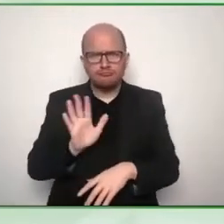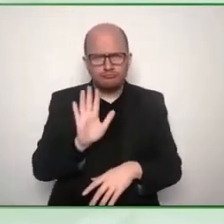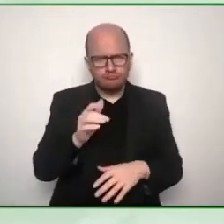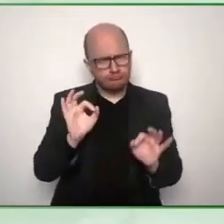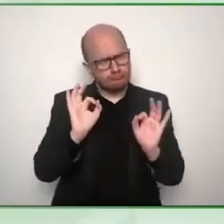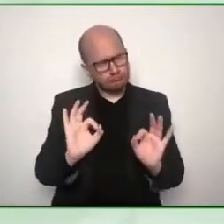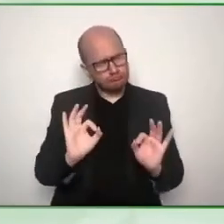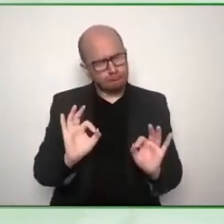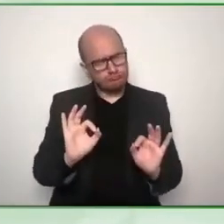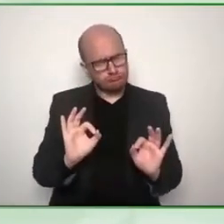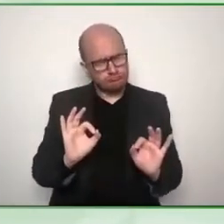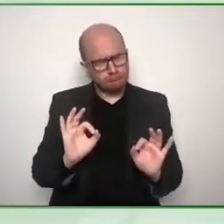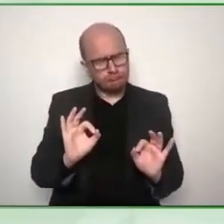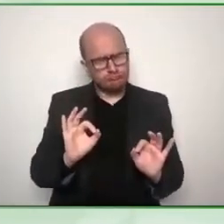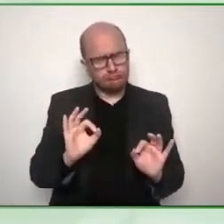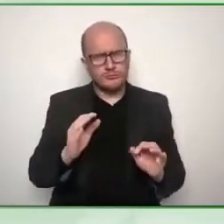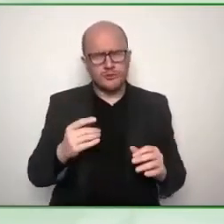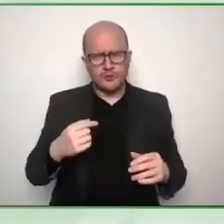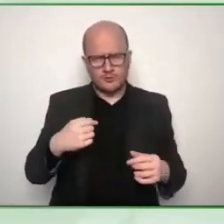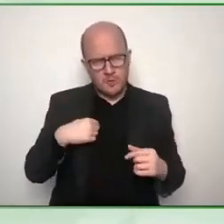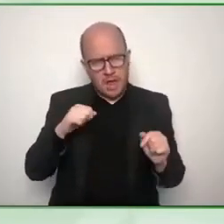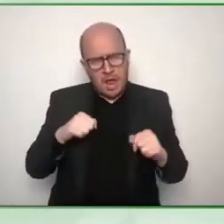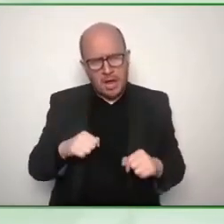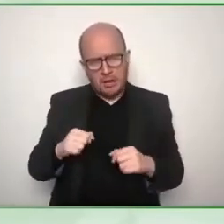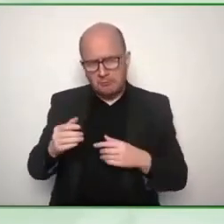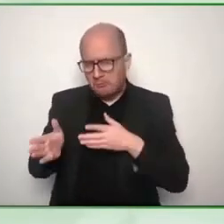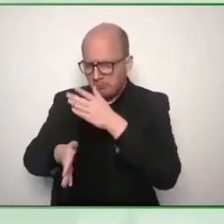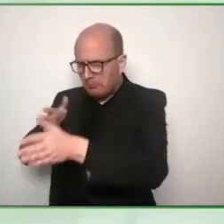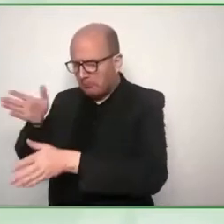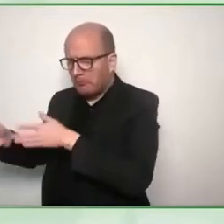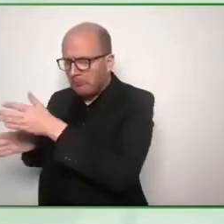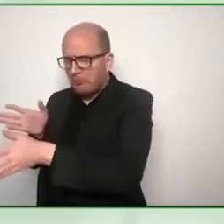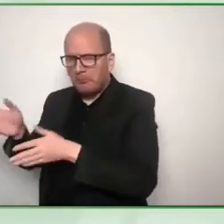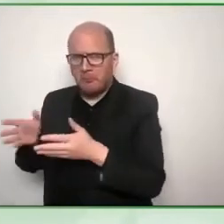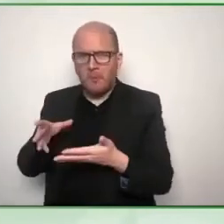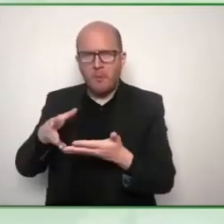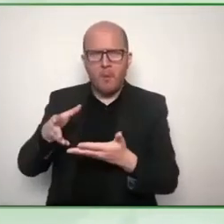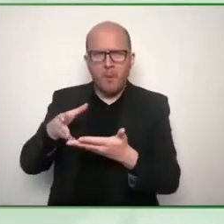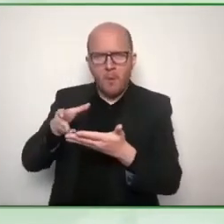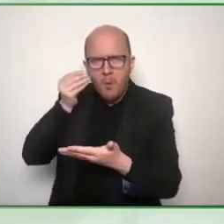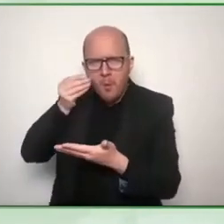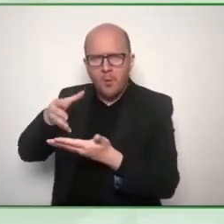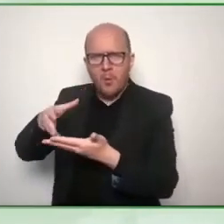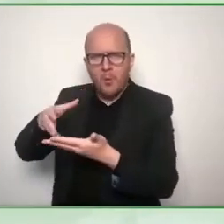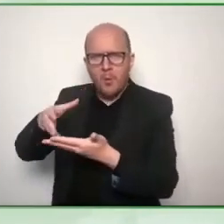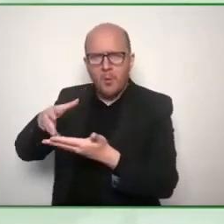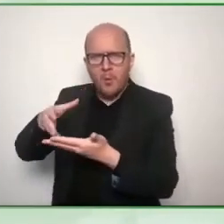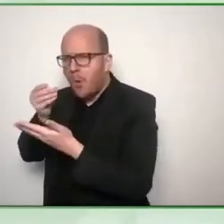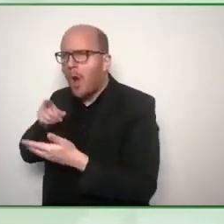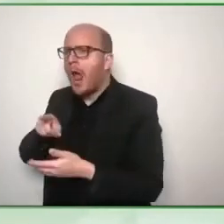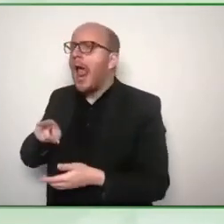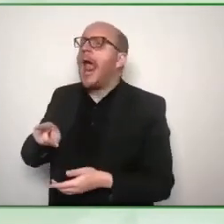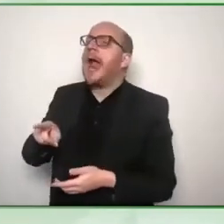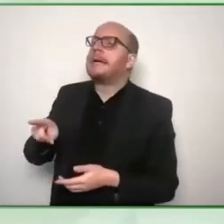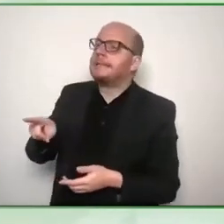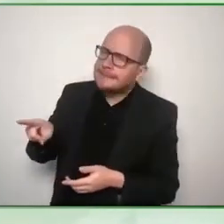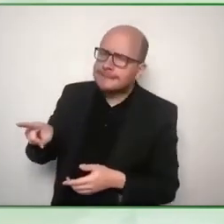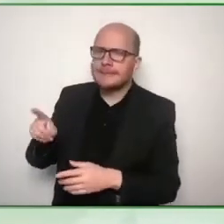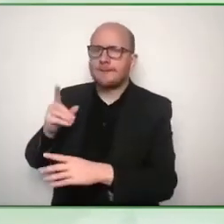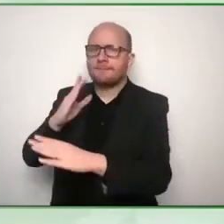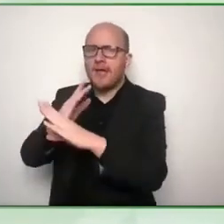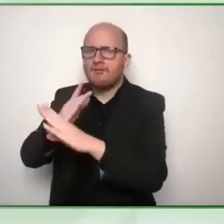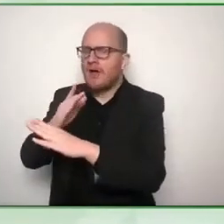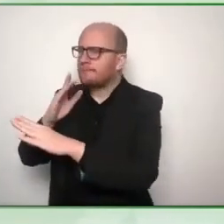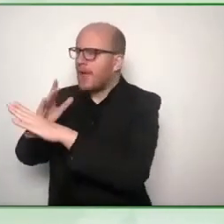impact but we we learned a lot during that phase especially about the barriers people were facing um and we also extended that to public